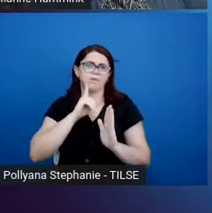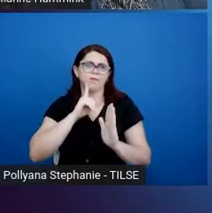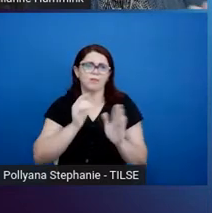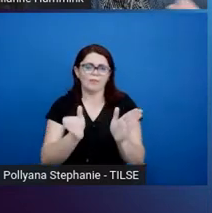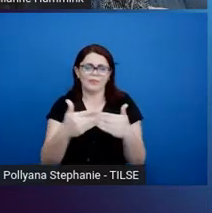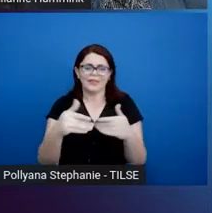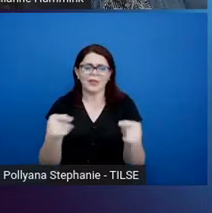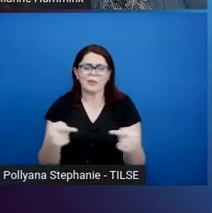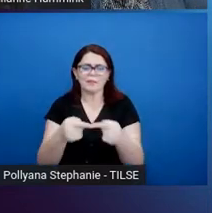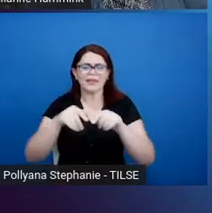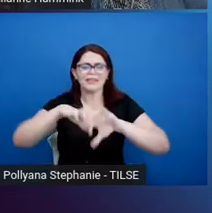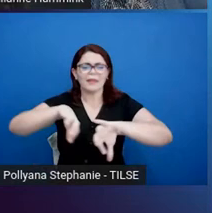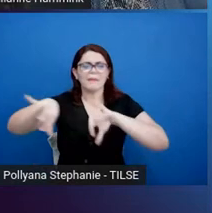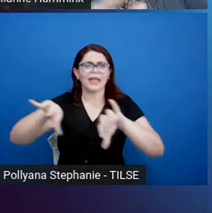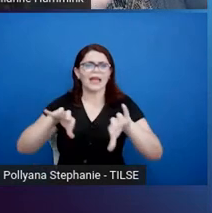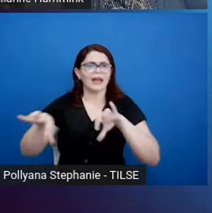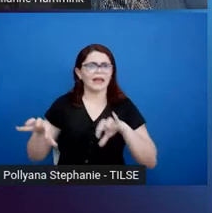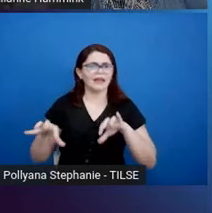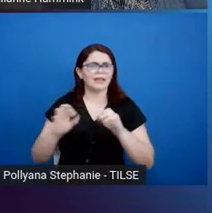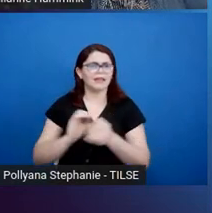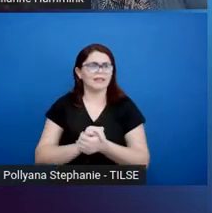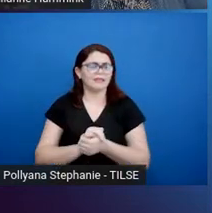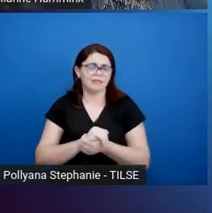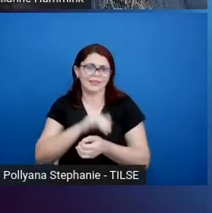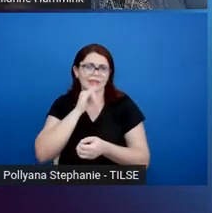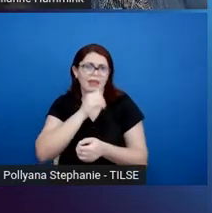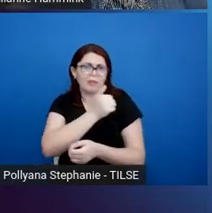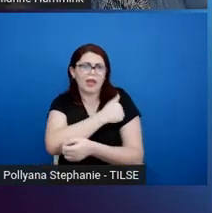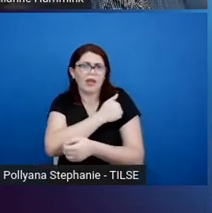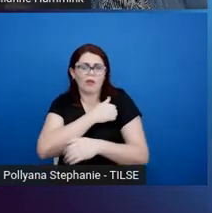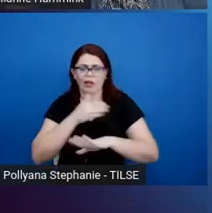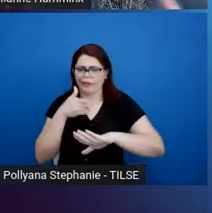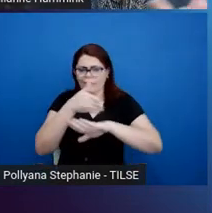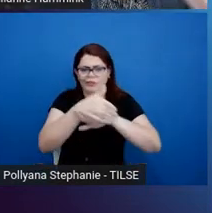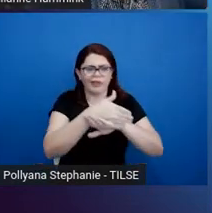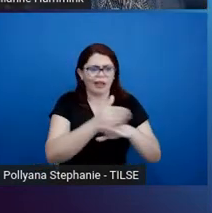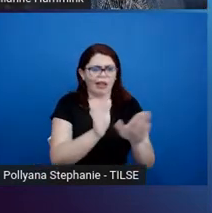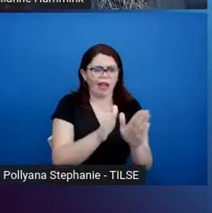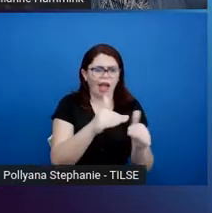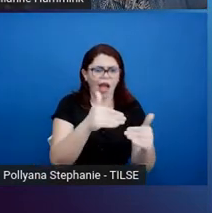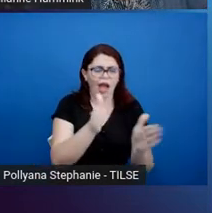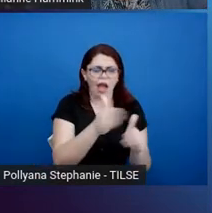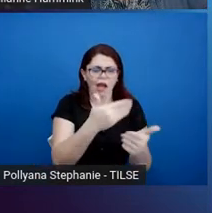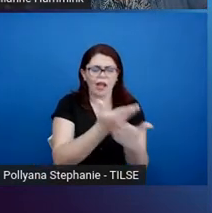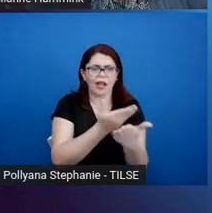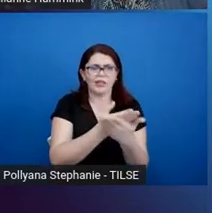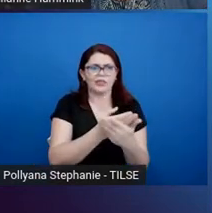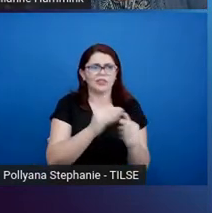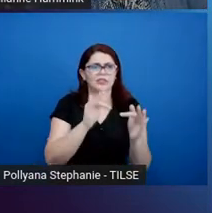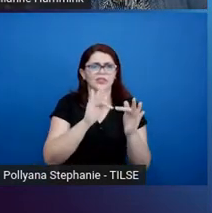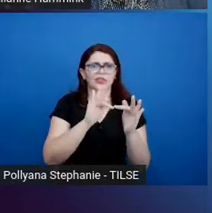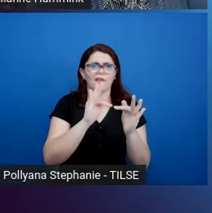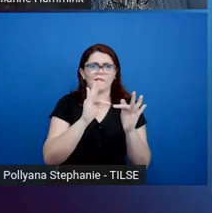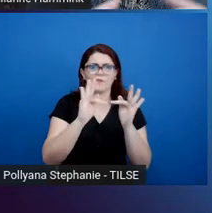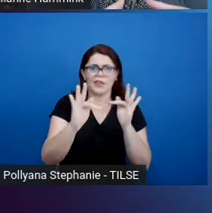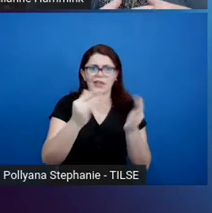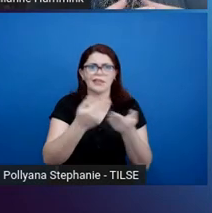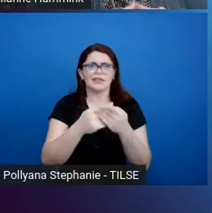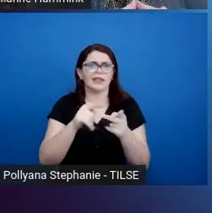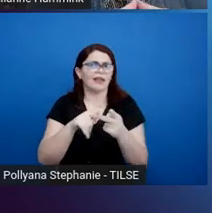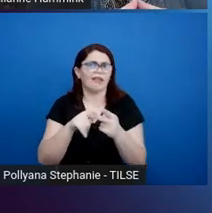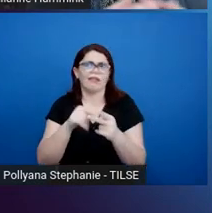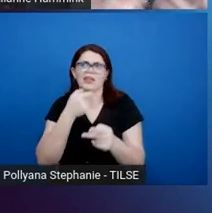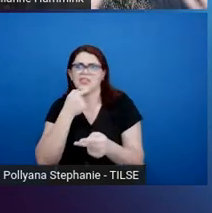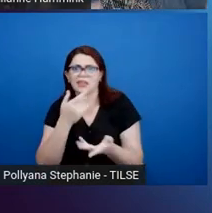separate. So a student will go to physics class, and then later they'll go to English language arts classes.